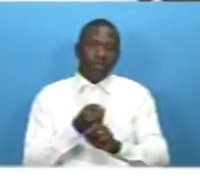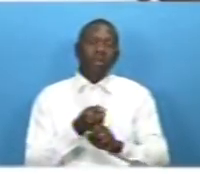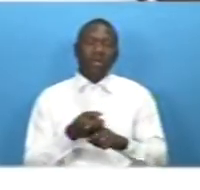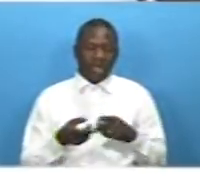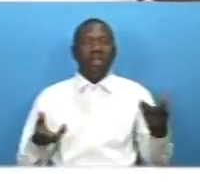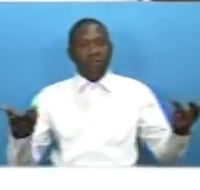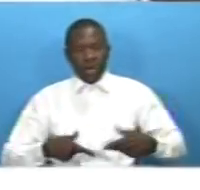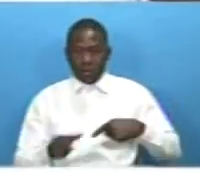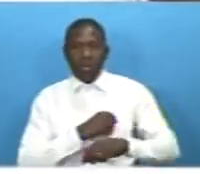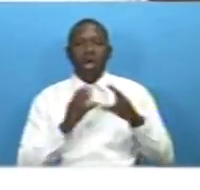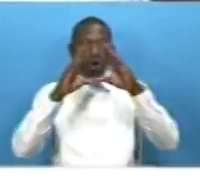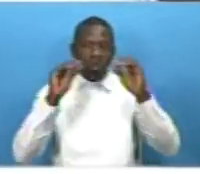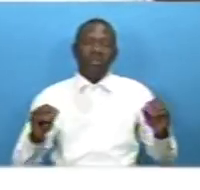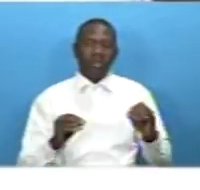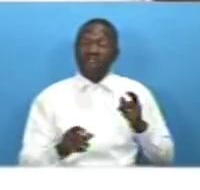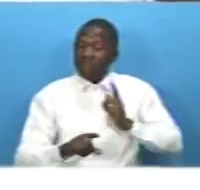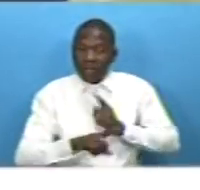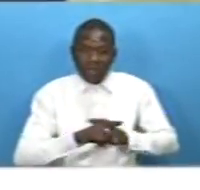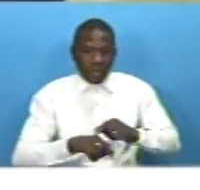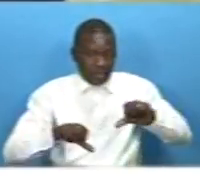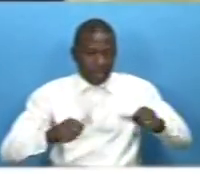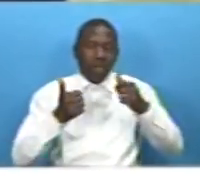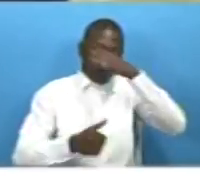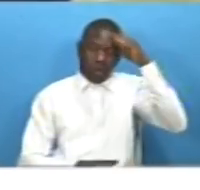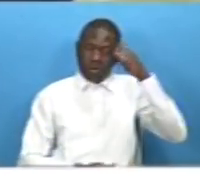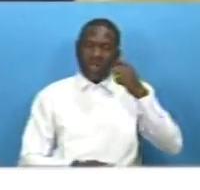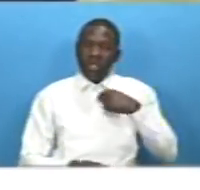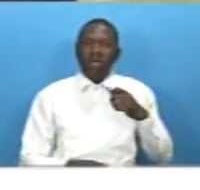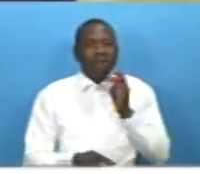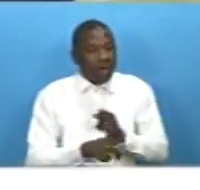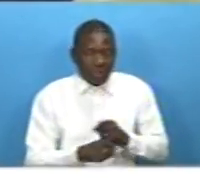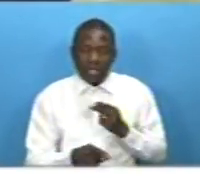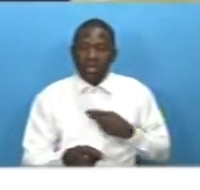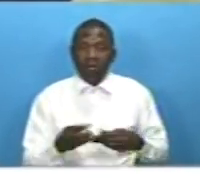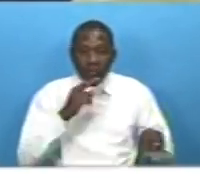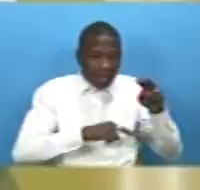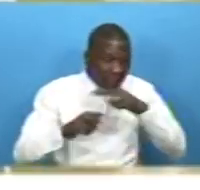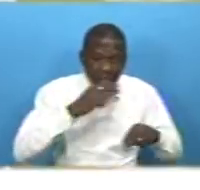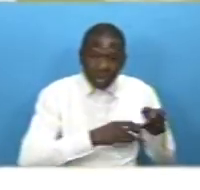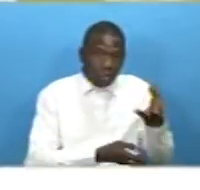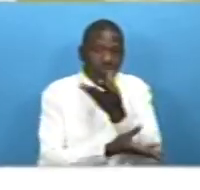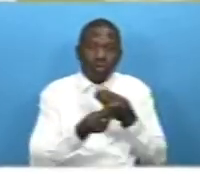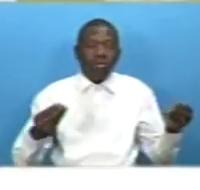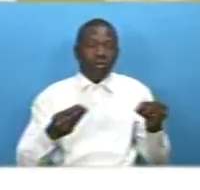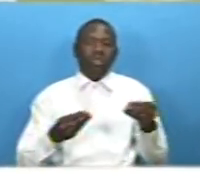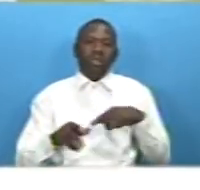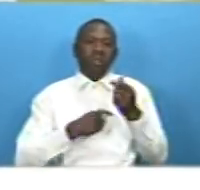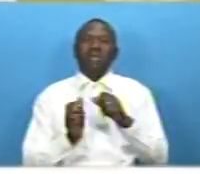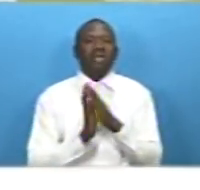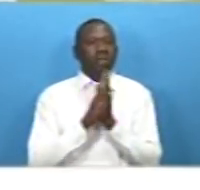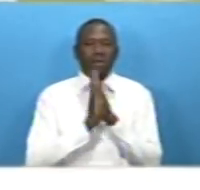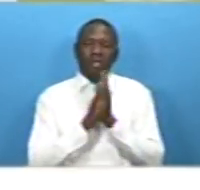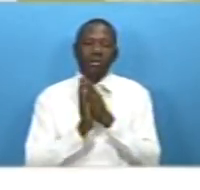to start work immediately in finding solutions to some of these hurdles as part of efforts to